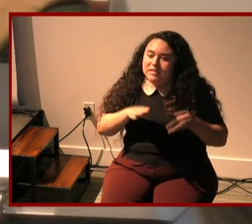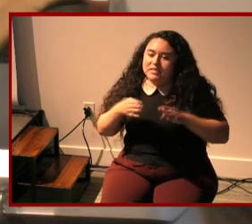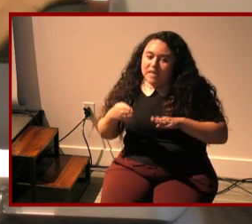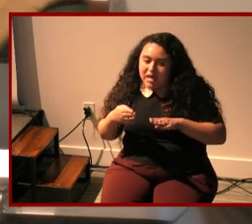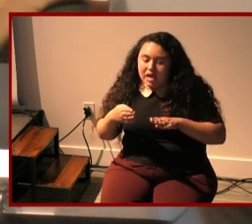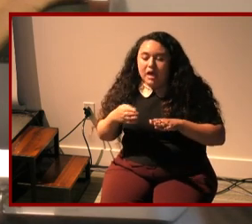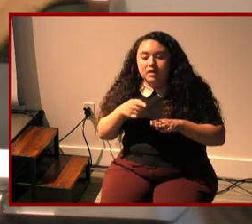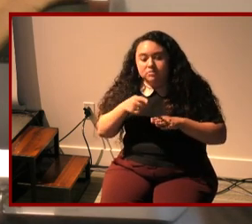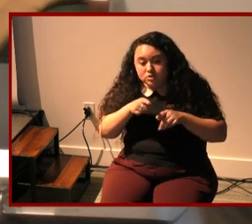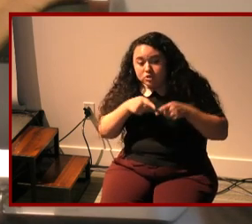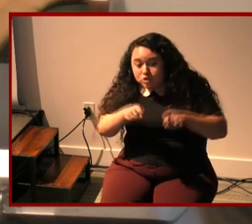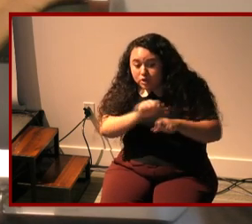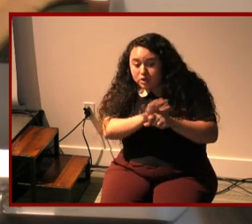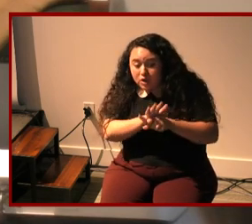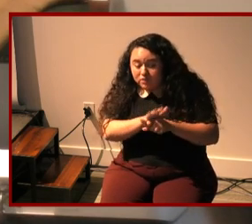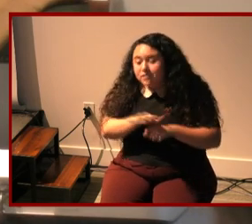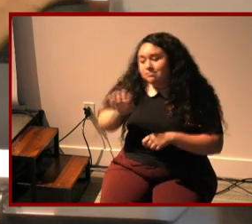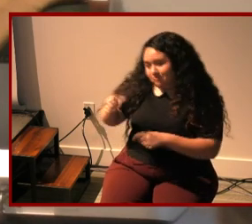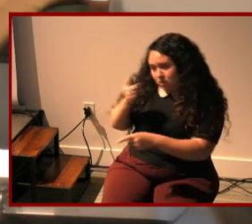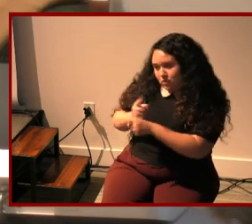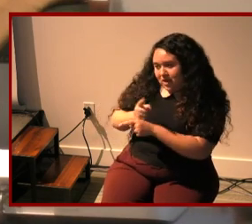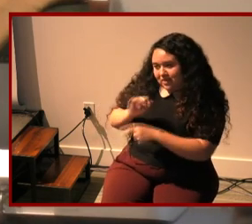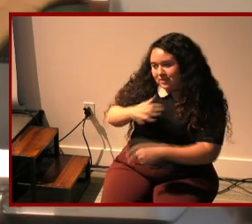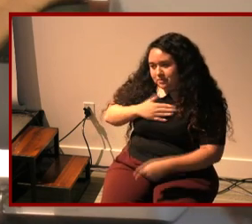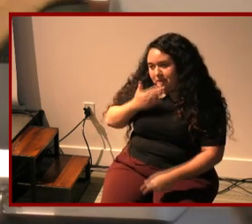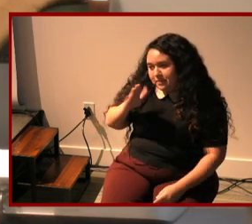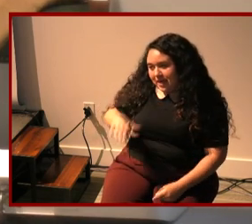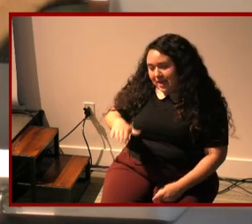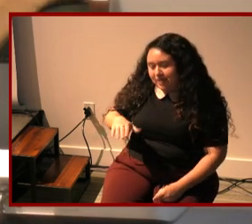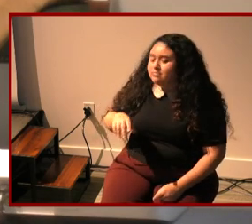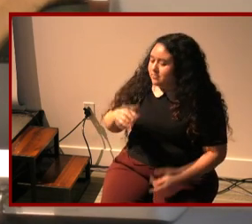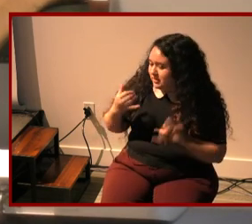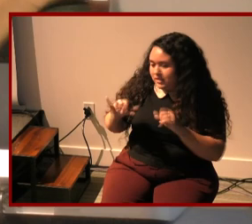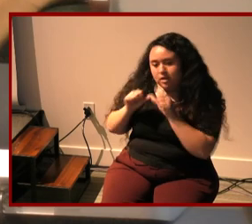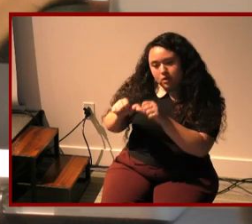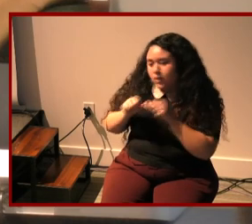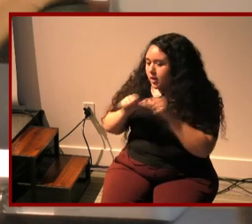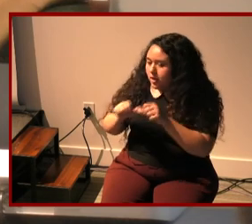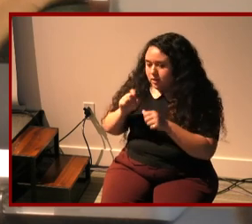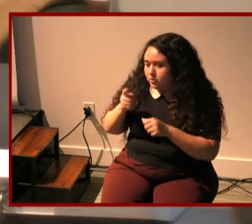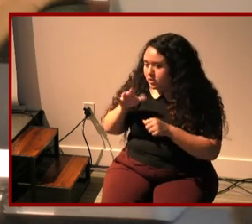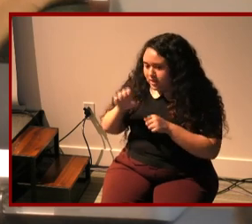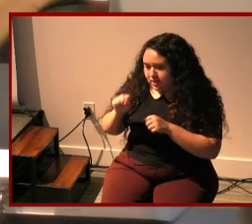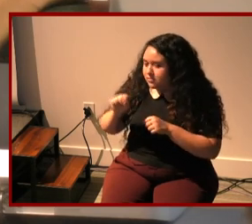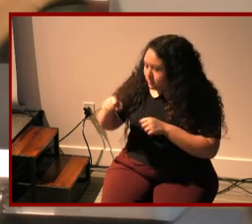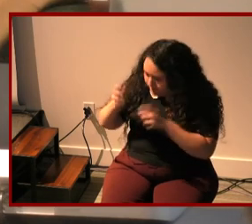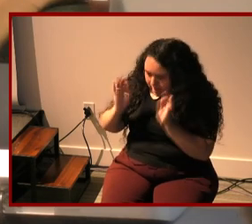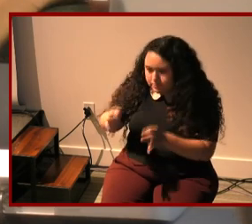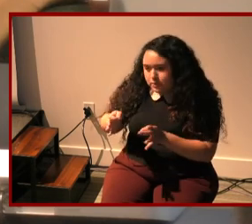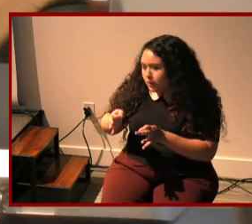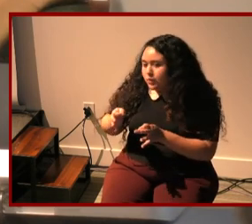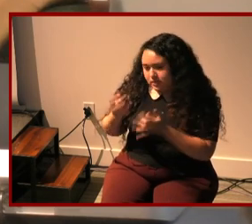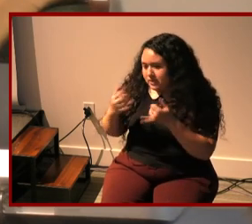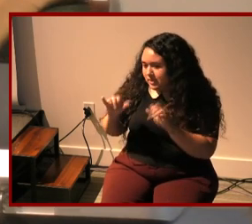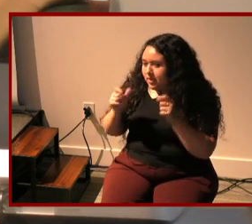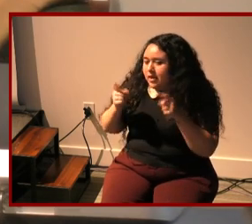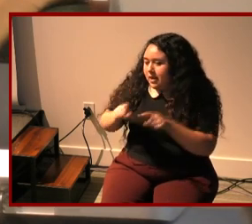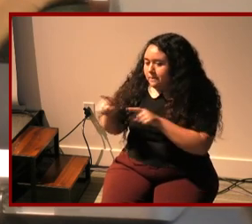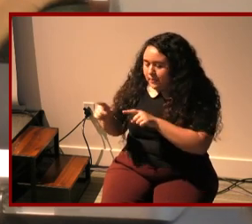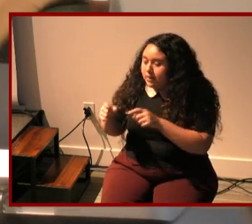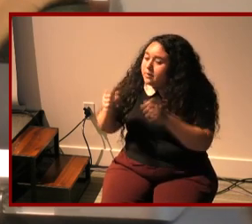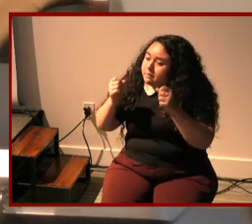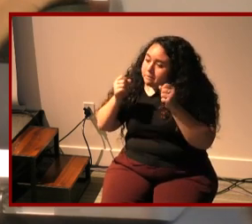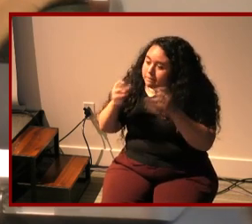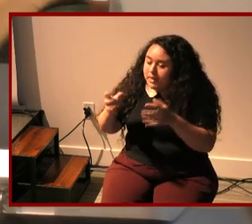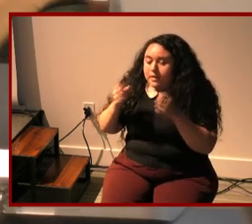call that was my bad yeah absolutely yeah but yes there are myriad